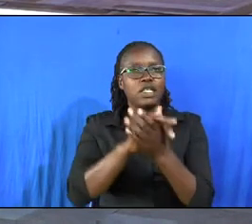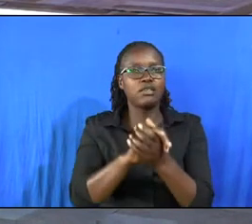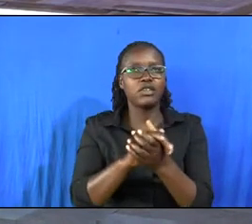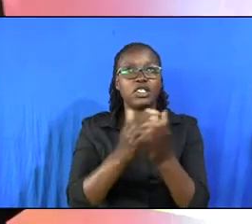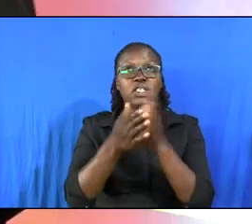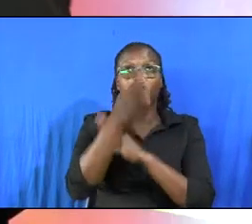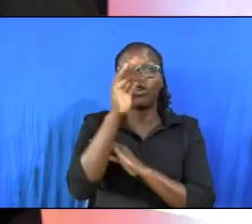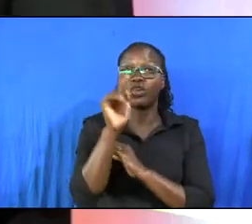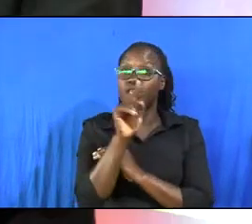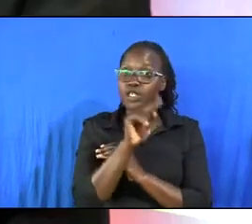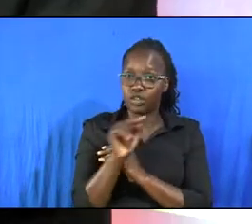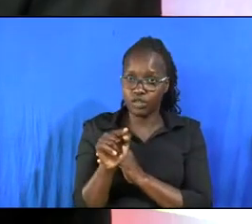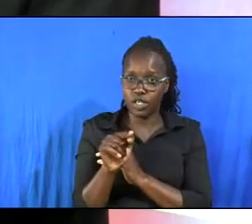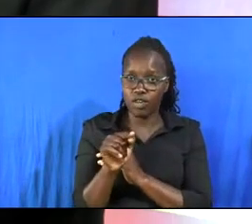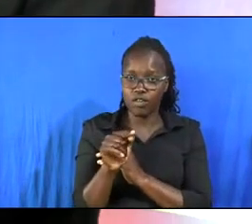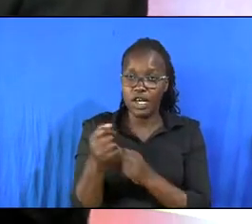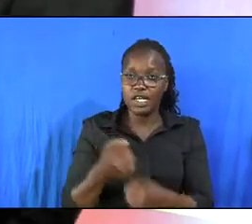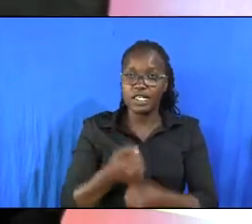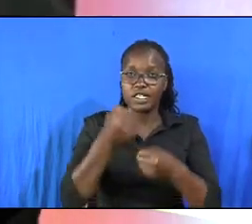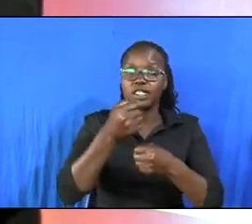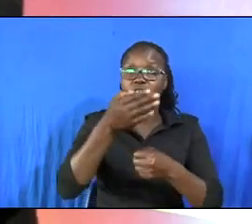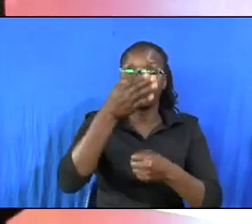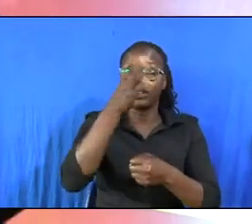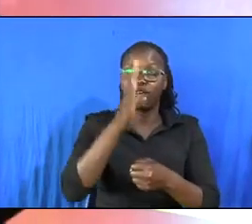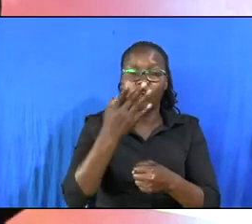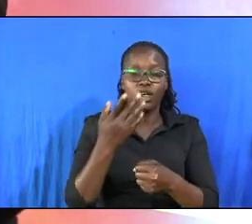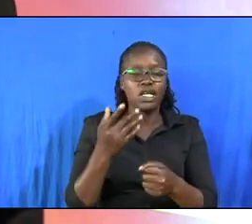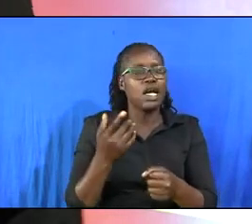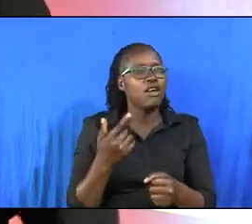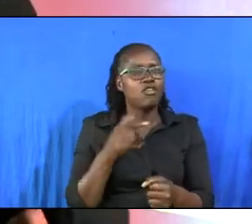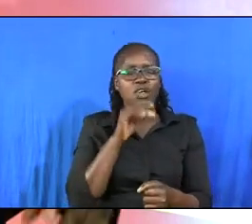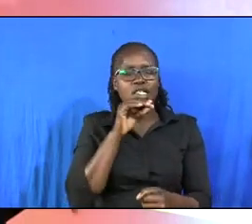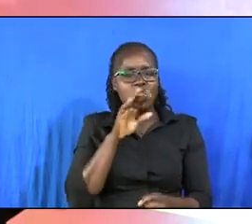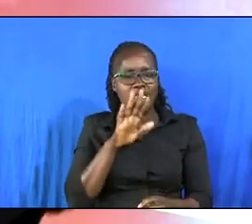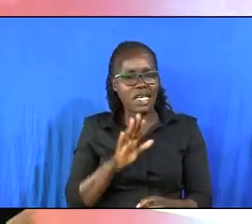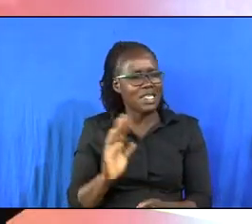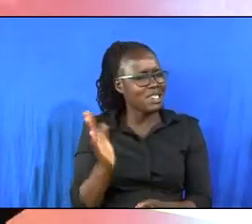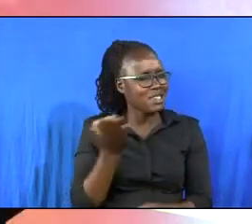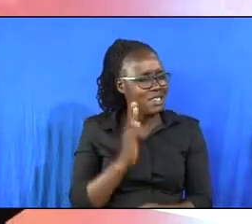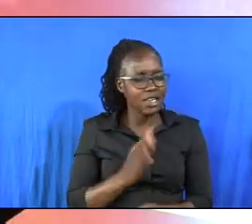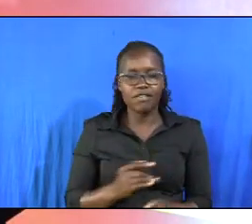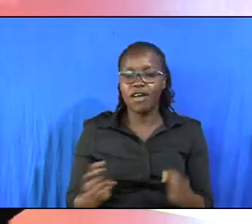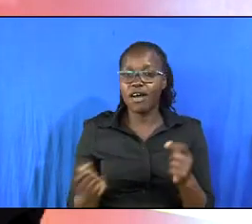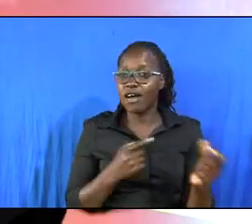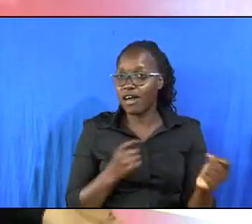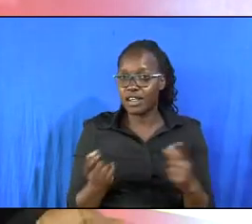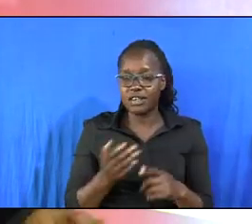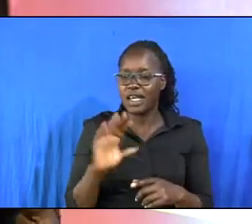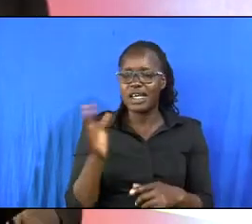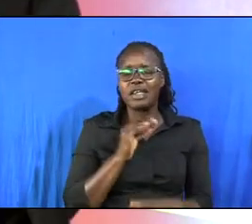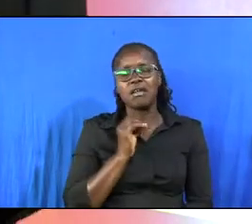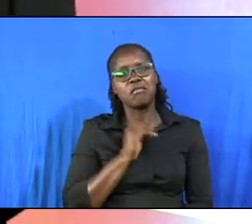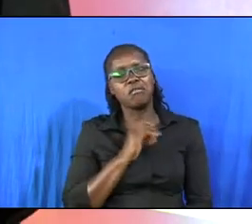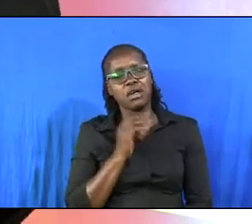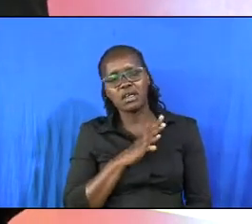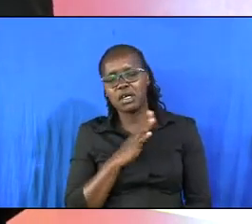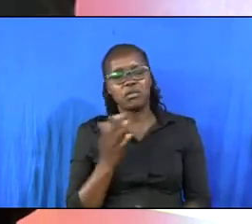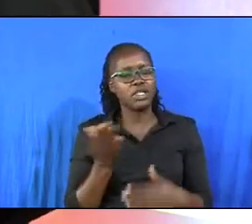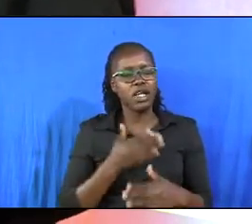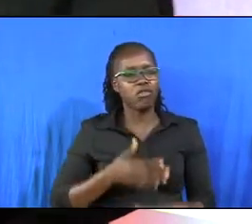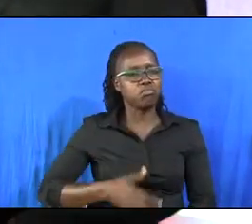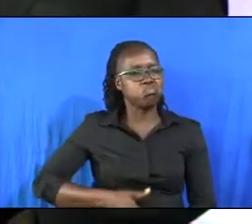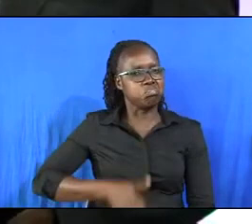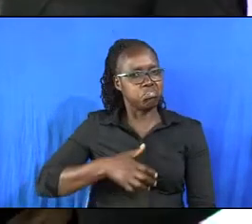god and therefore he trusted in god when god asked for his son he never argued he never grumbled he never